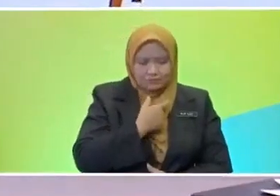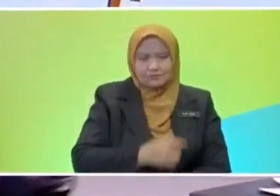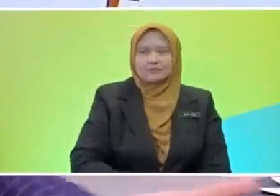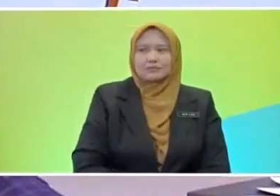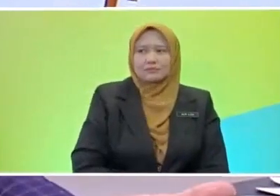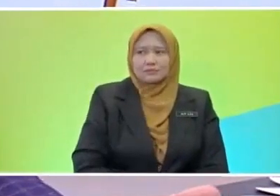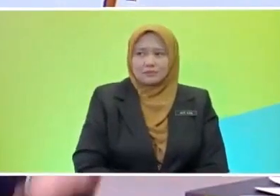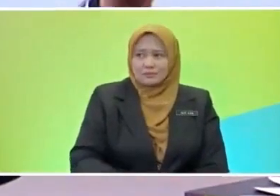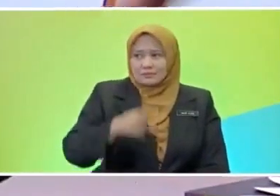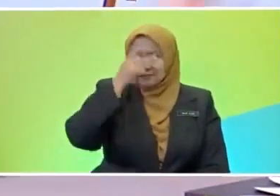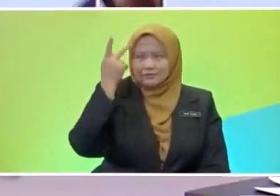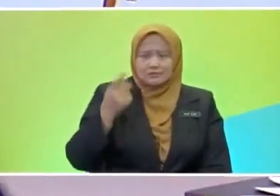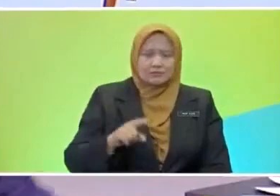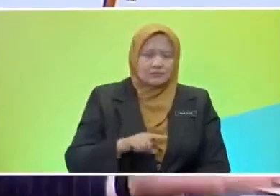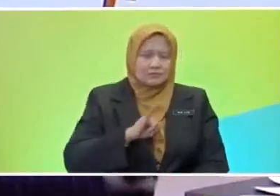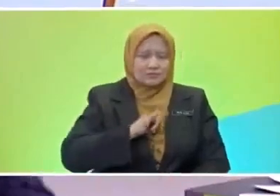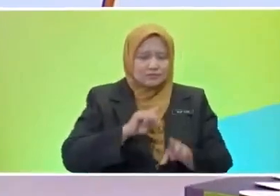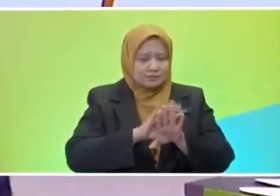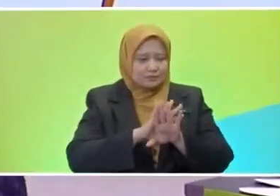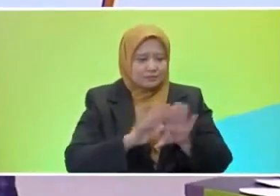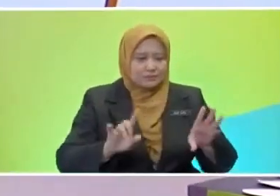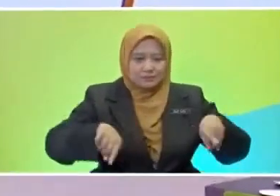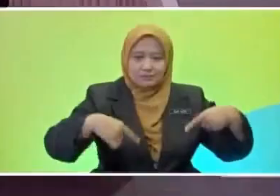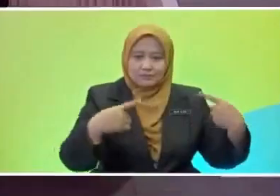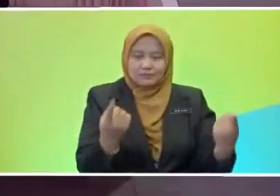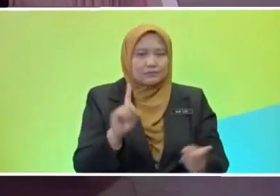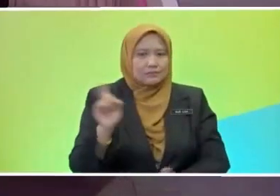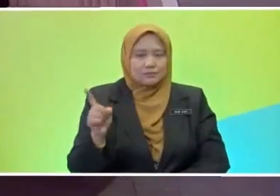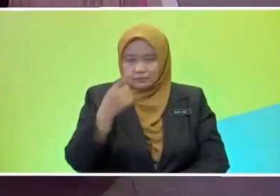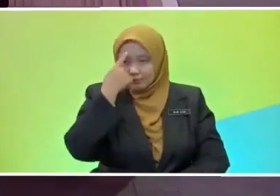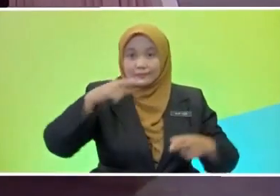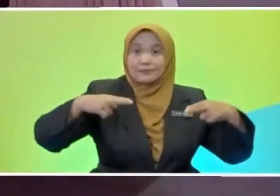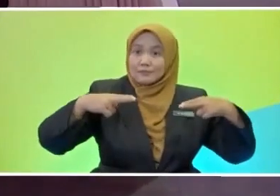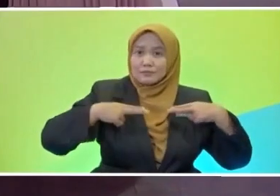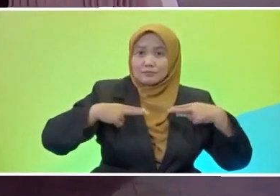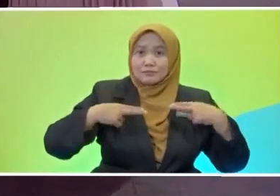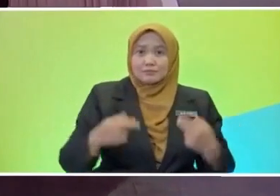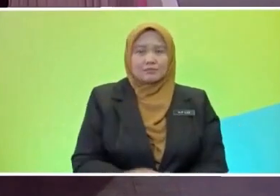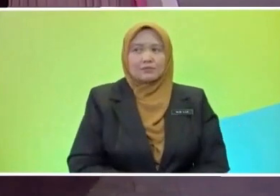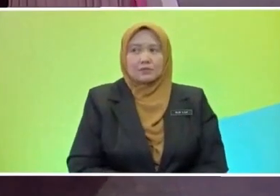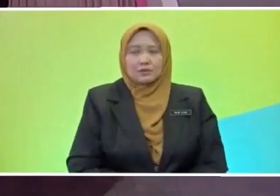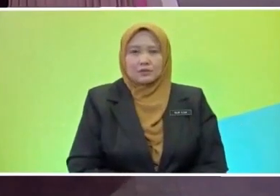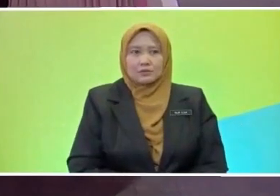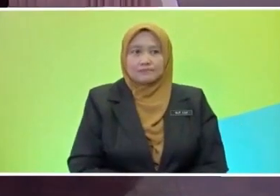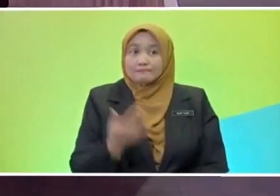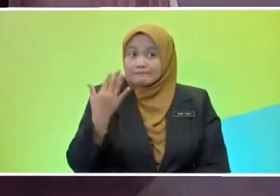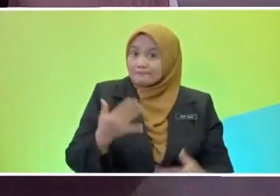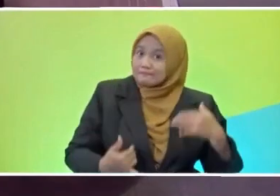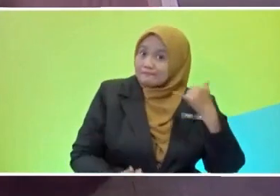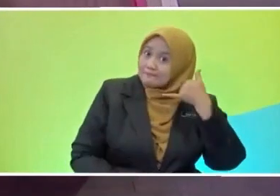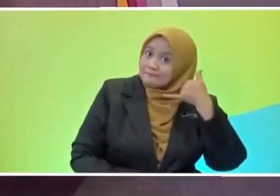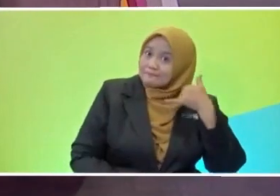It's because I'm not going anywhere For the holidays You're not going anywhere? Yeah Oh, hold on I have a phone call